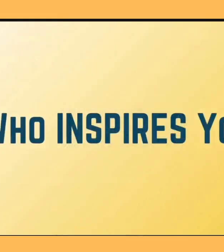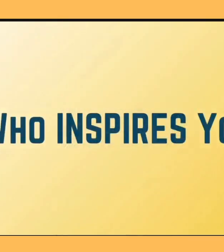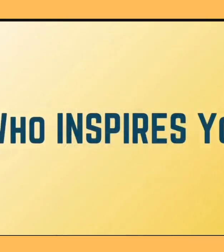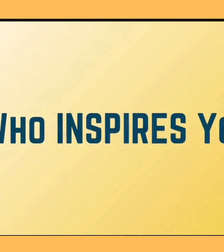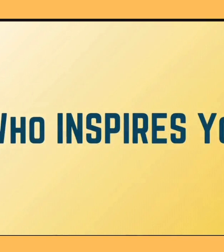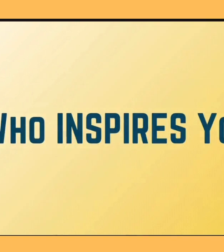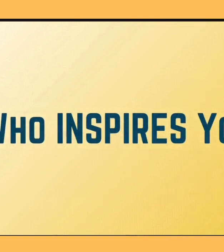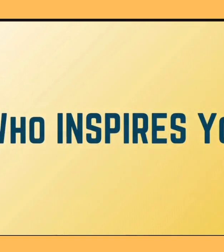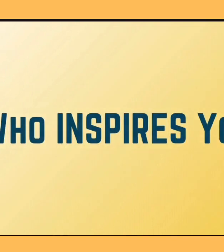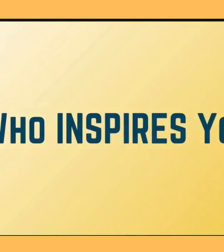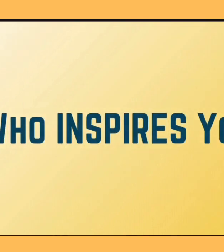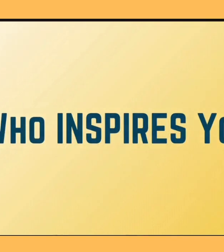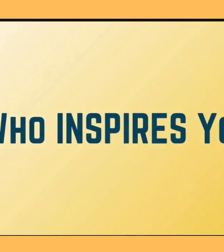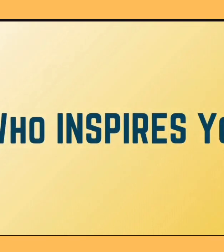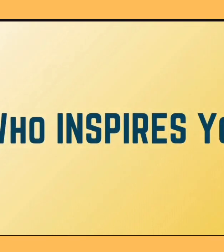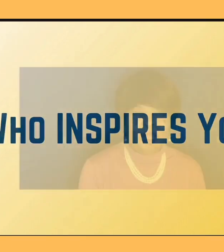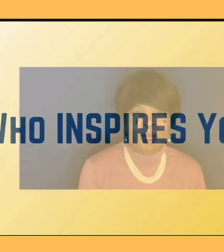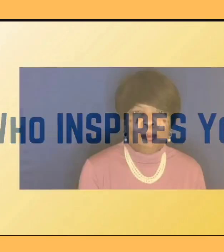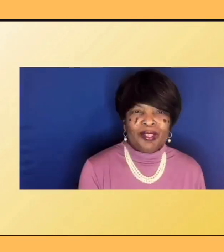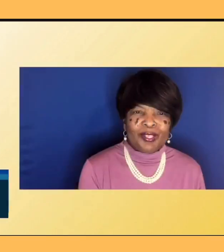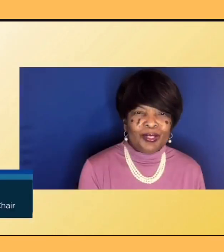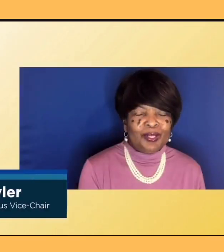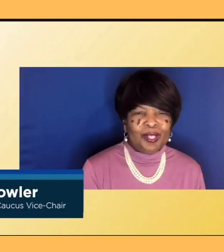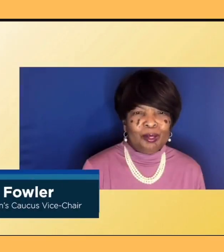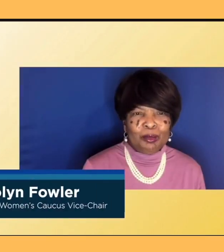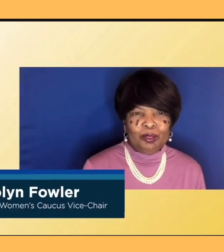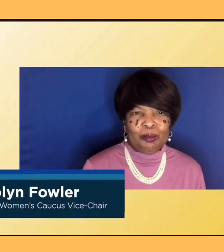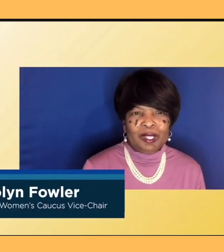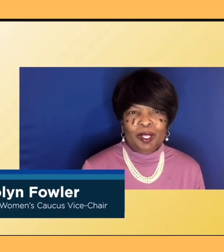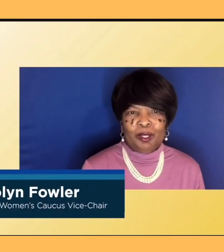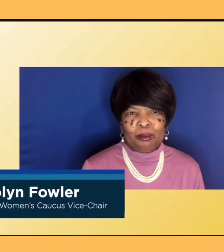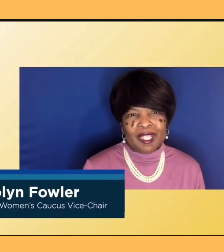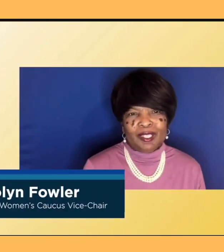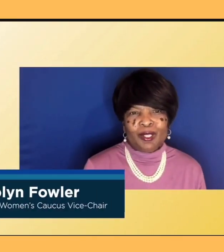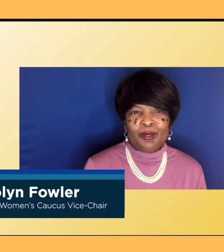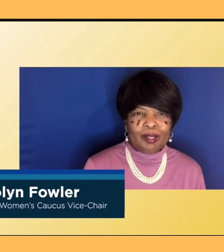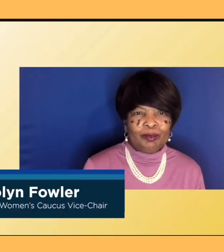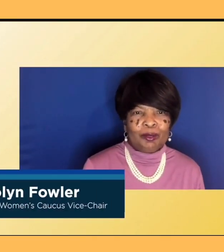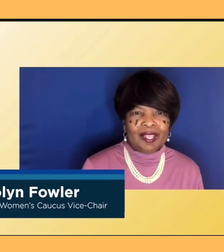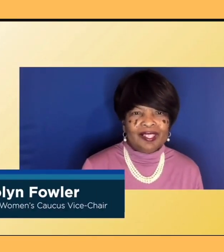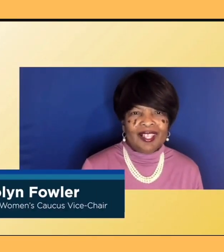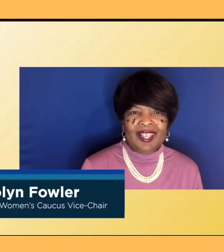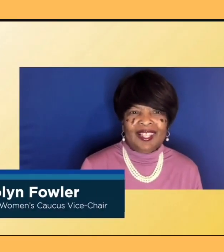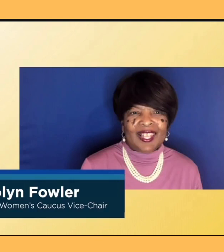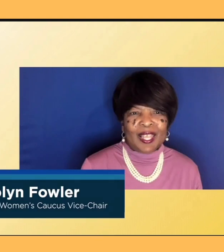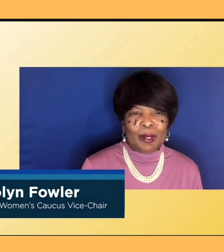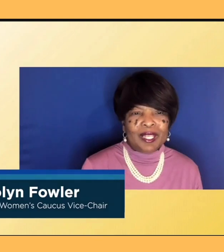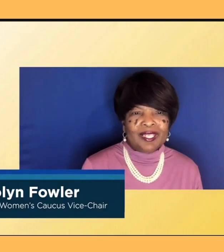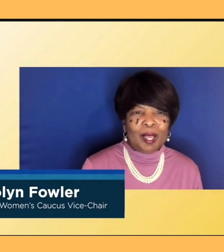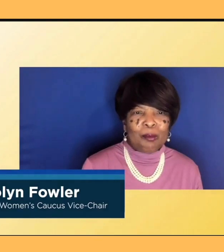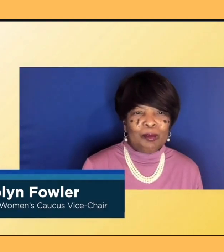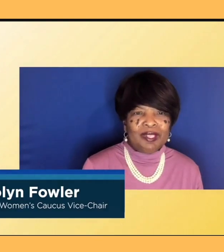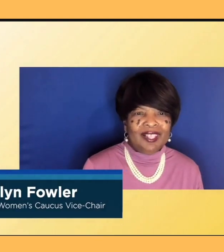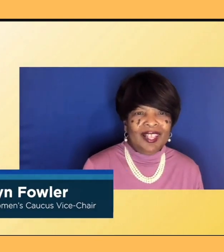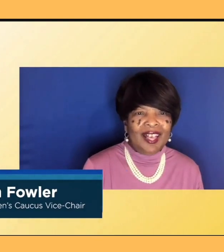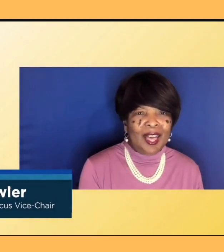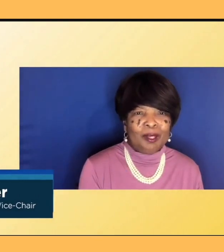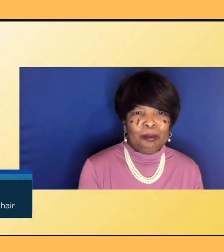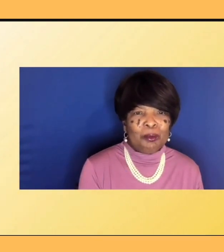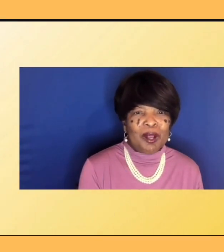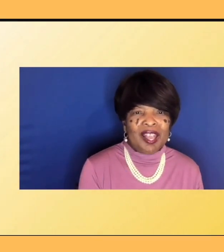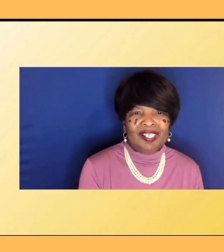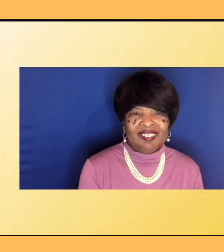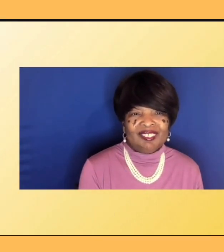My sisters in the movement who blazed a trail for us, like Harriet Tubman, Ida B. Wells, Shirley